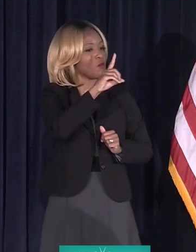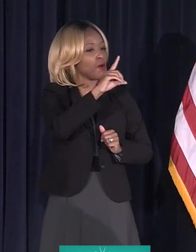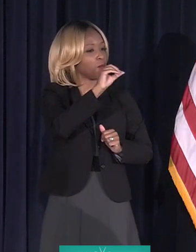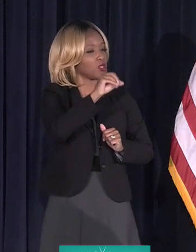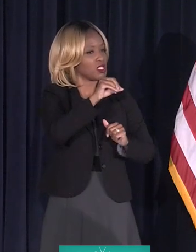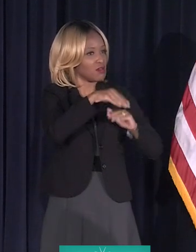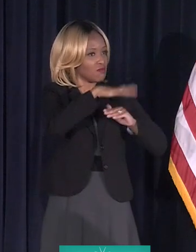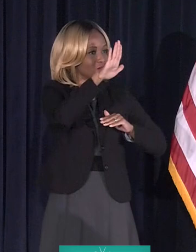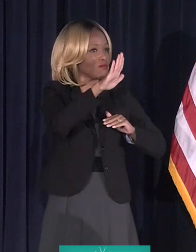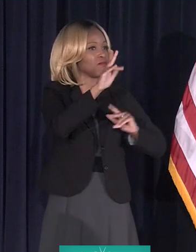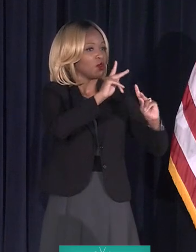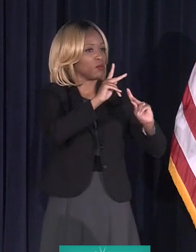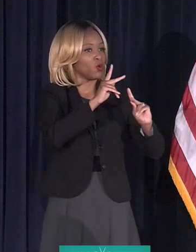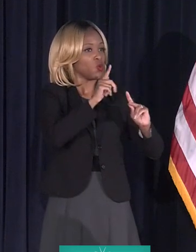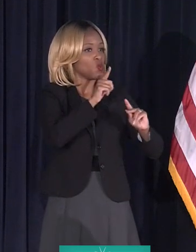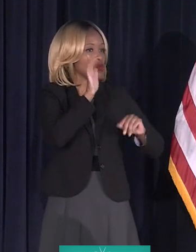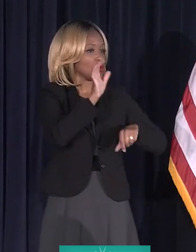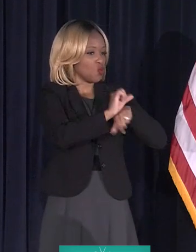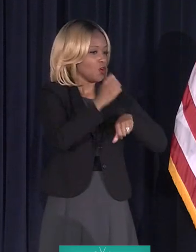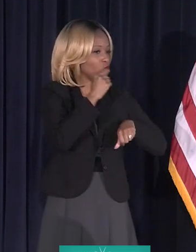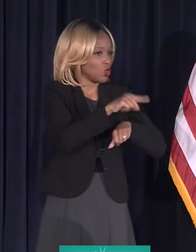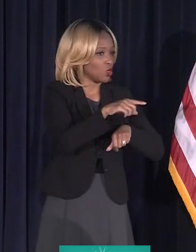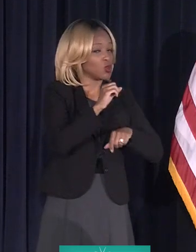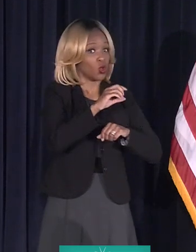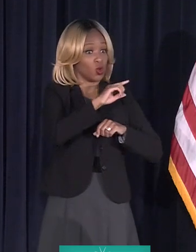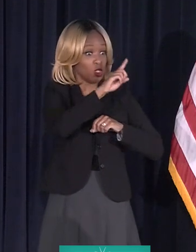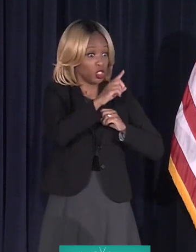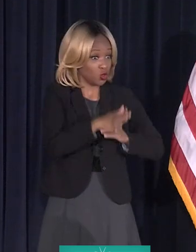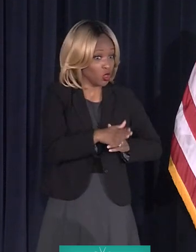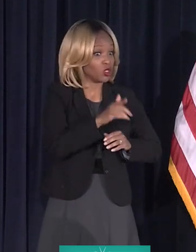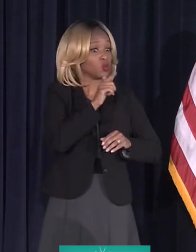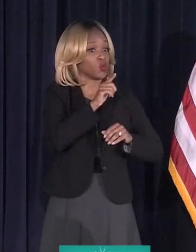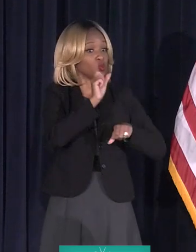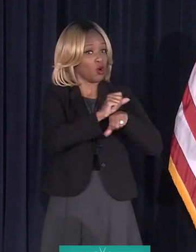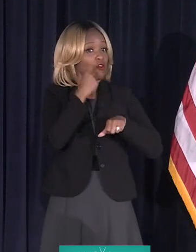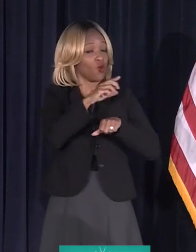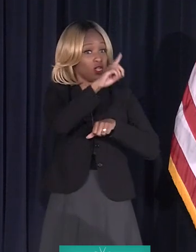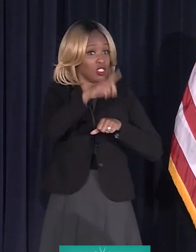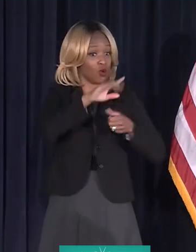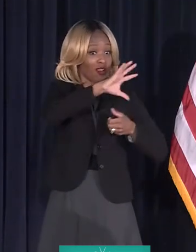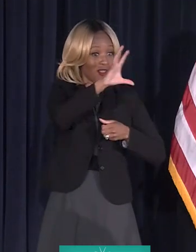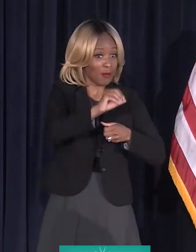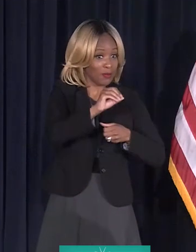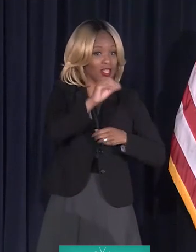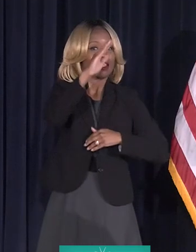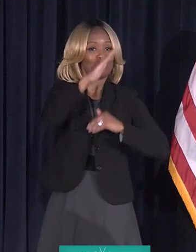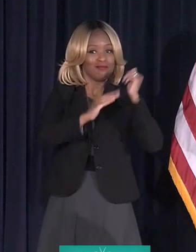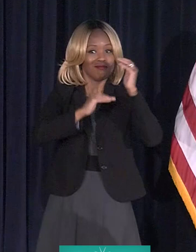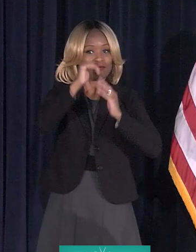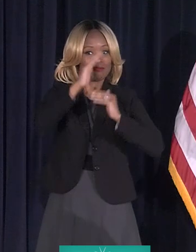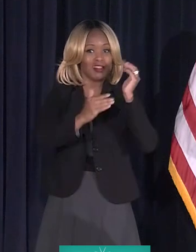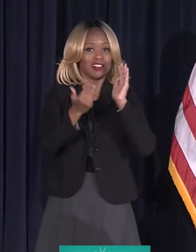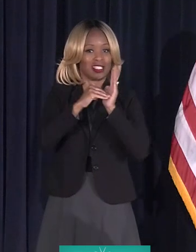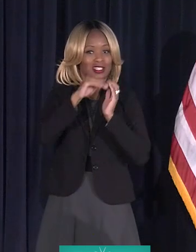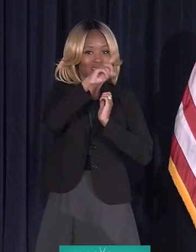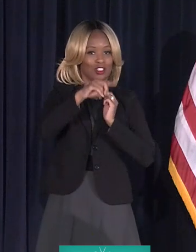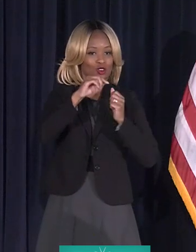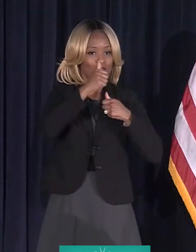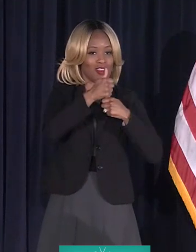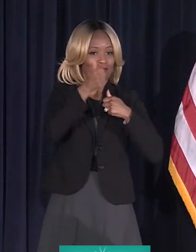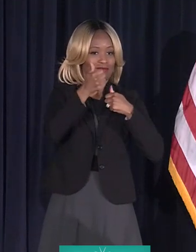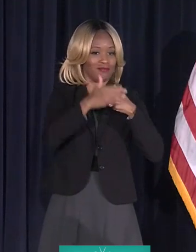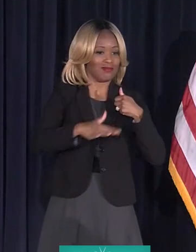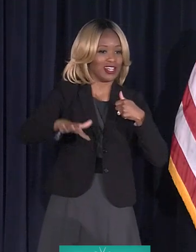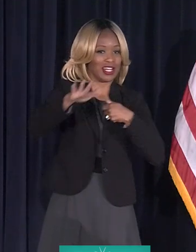the work. So we'll have Detroiters working for Detroit companies rebuilding Detroit neighborhoods. And this can be done